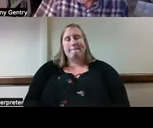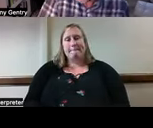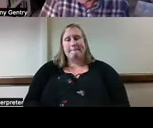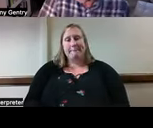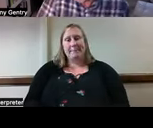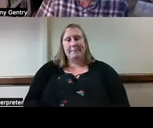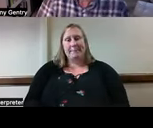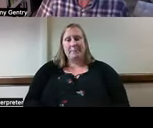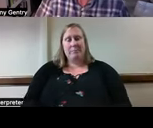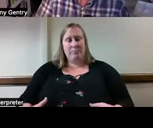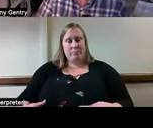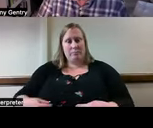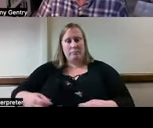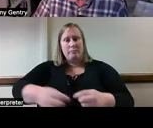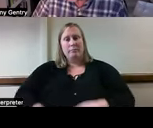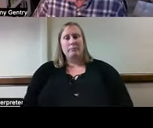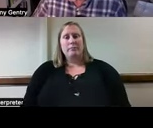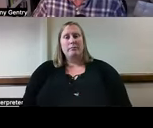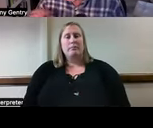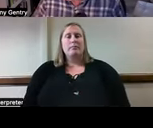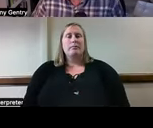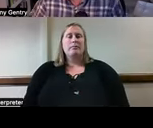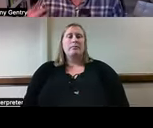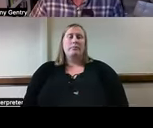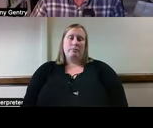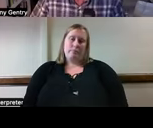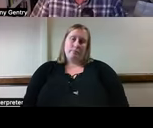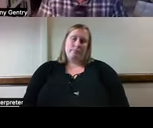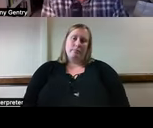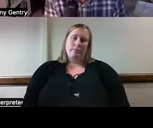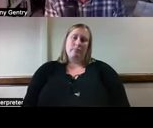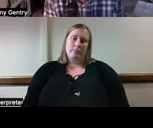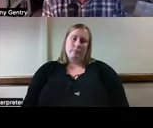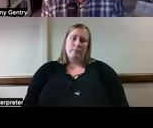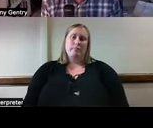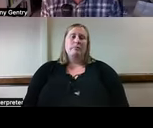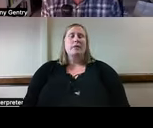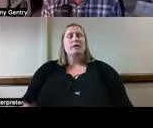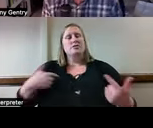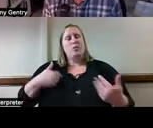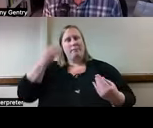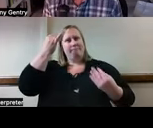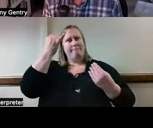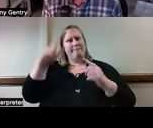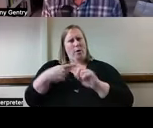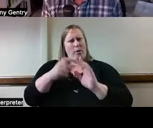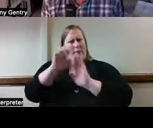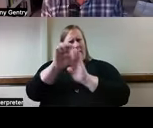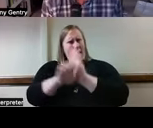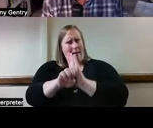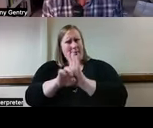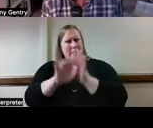So these are the thoughts that I've been thinking about for some time around ethics and smart homes.